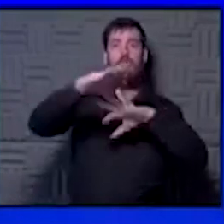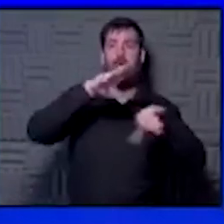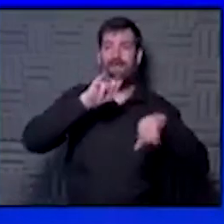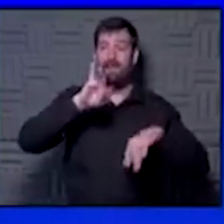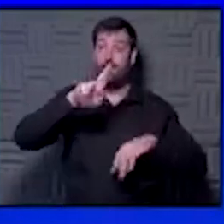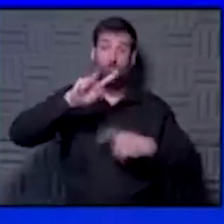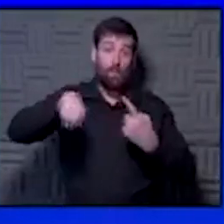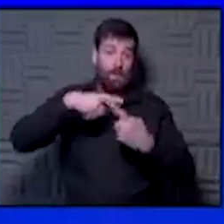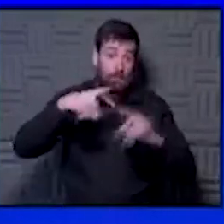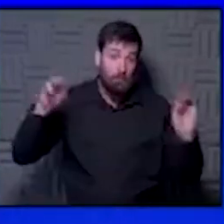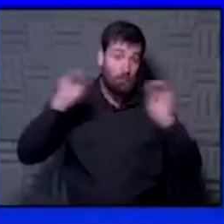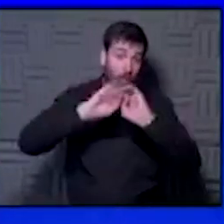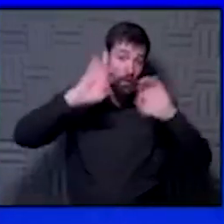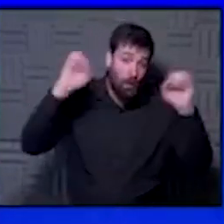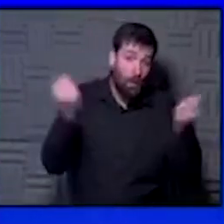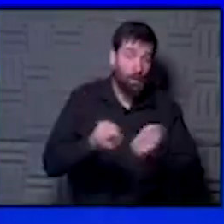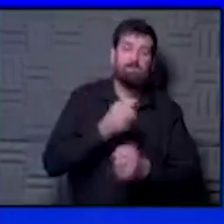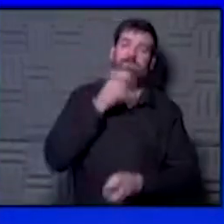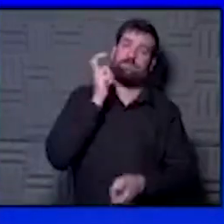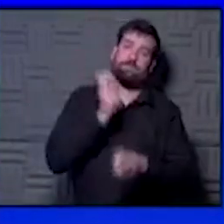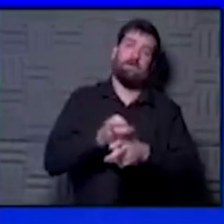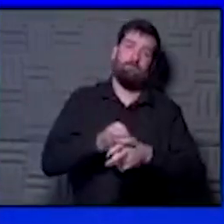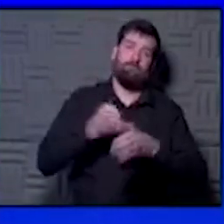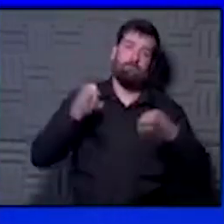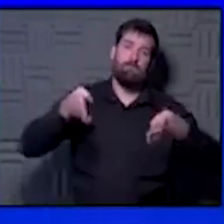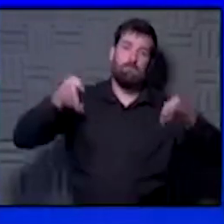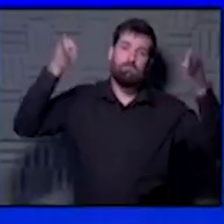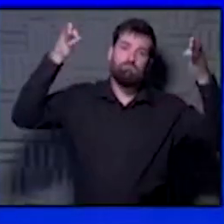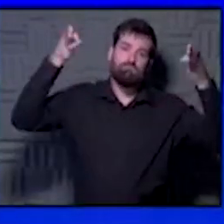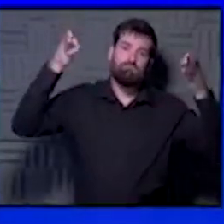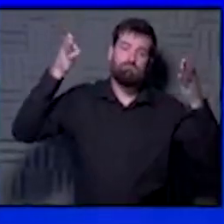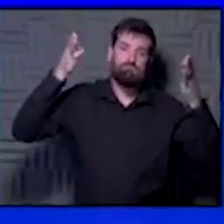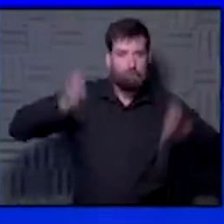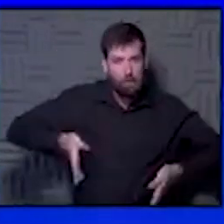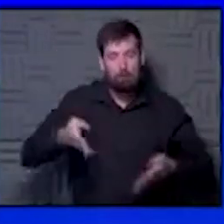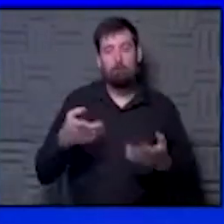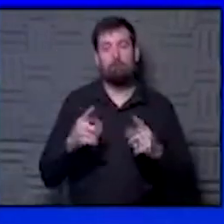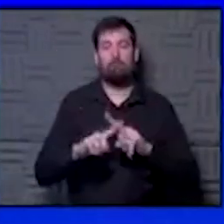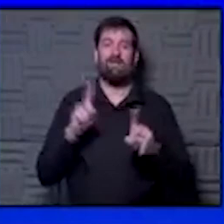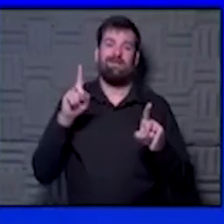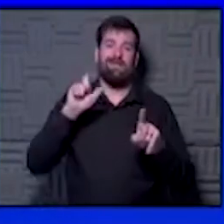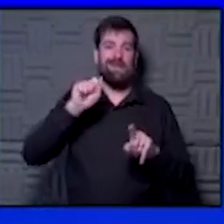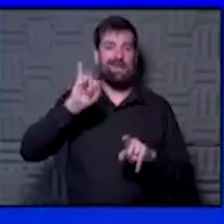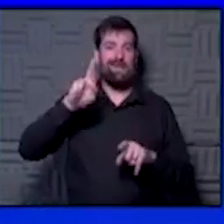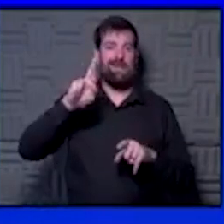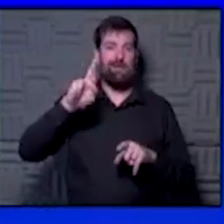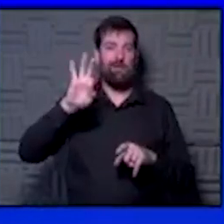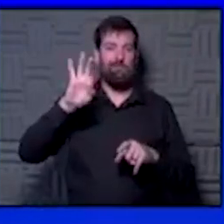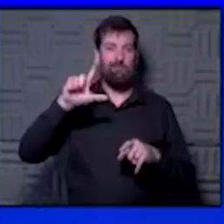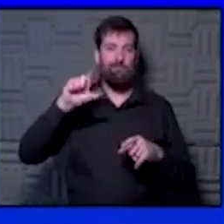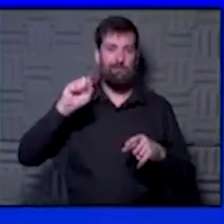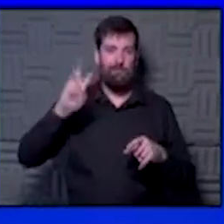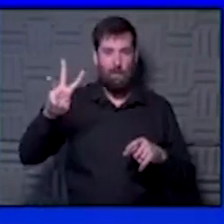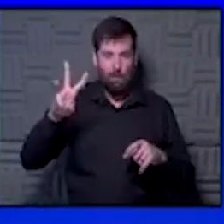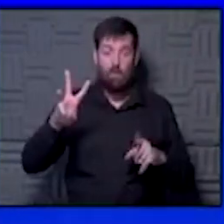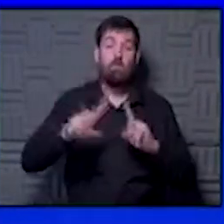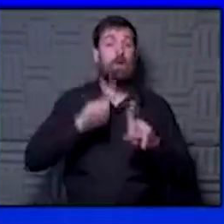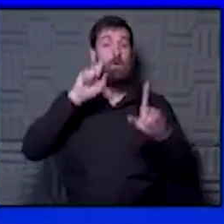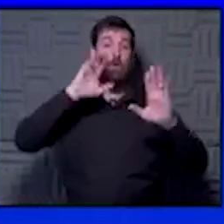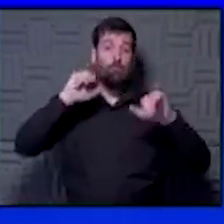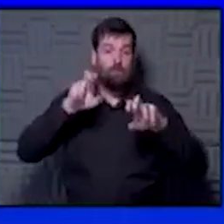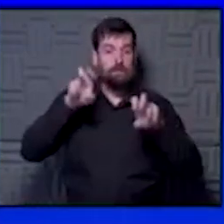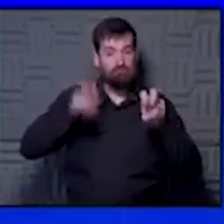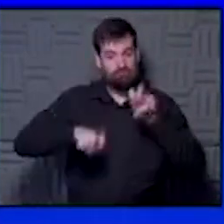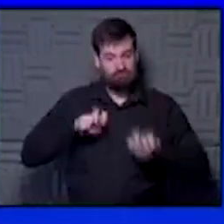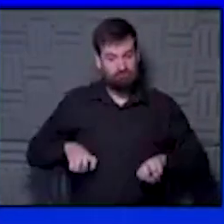when it's colder, it's going to be harder to keep the windows open, but anything to keep that turbulent airflow. And again, hopefully the riders on